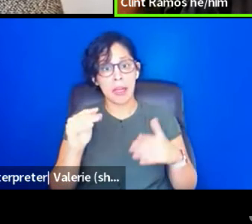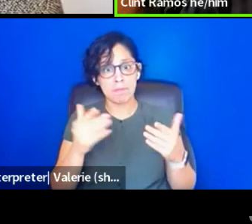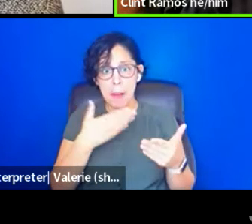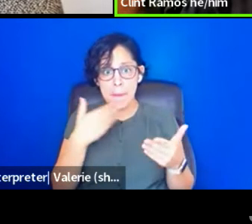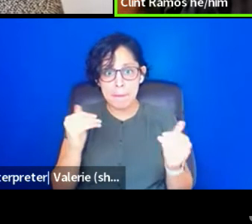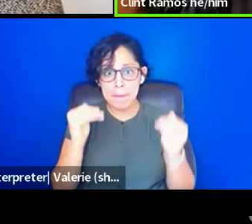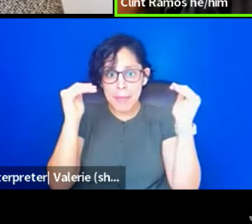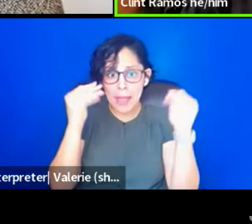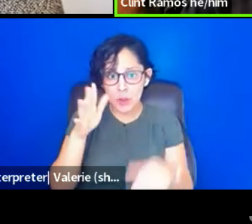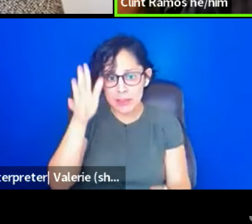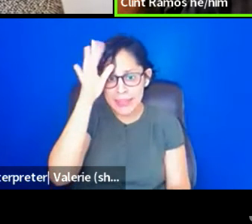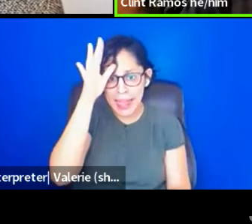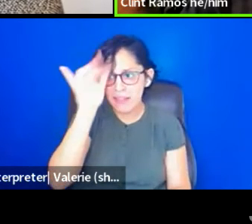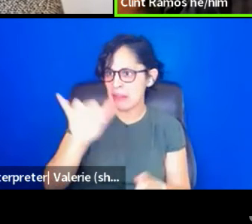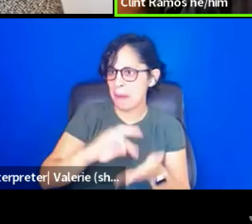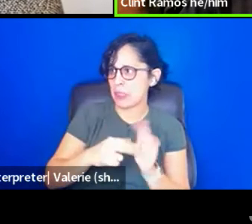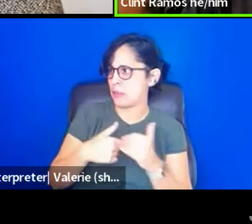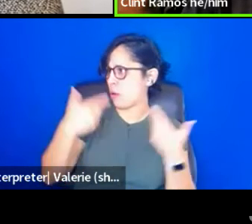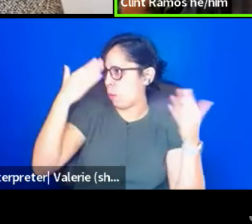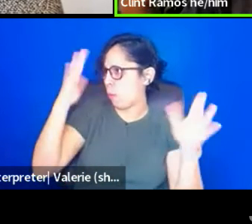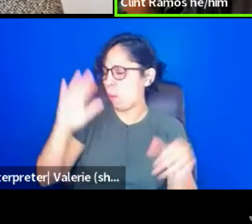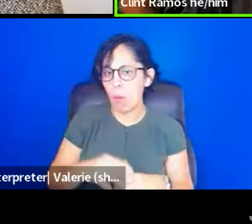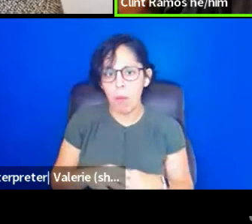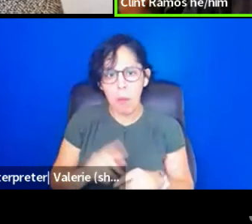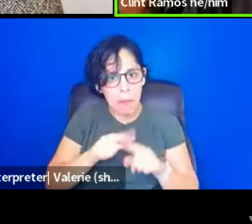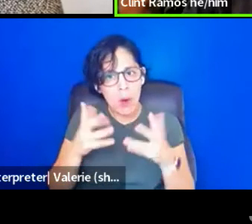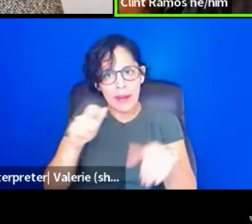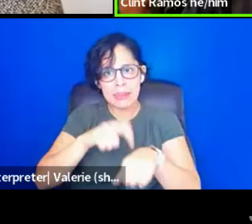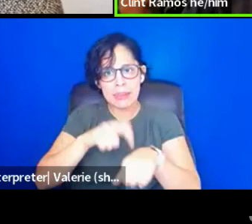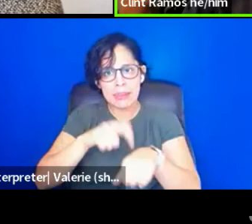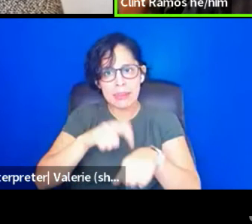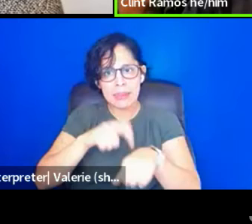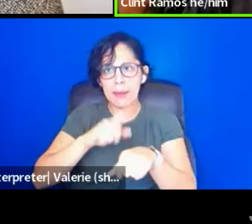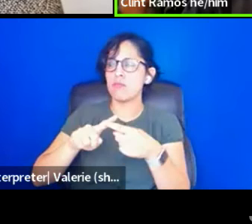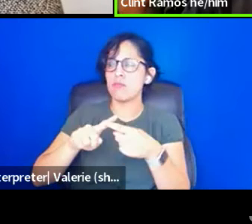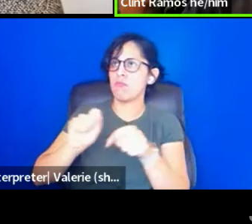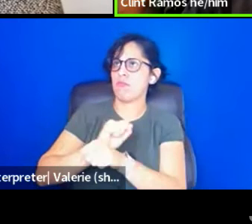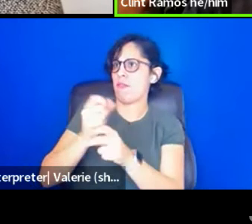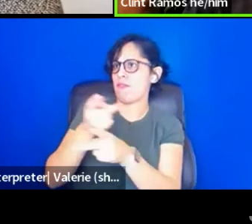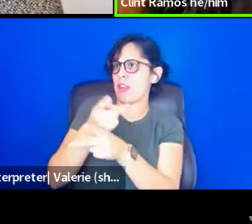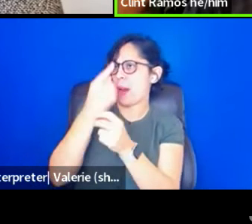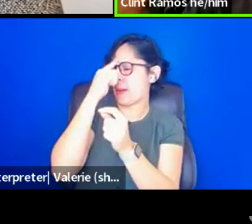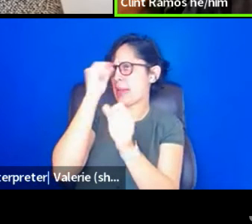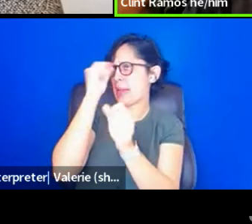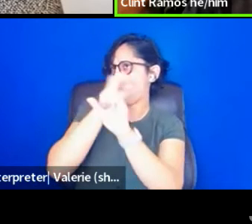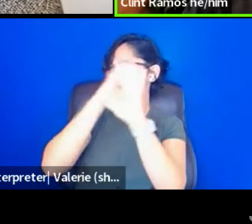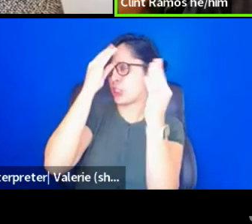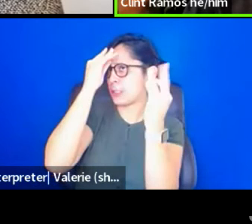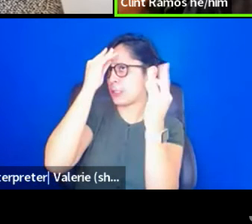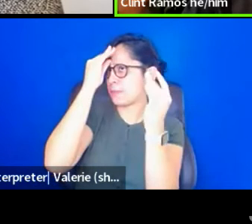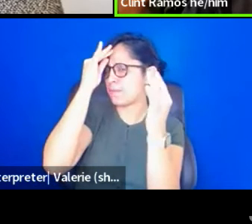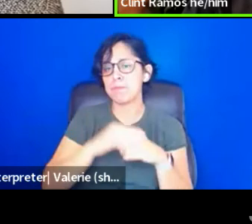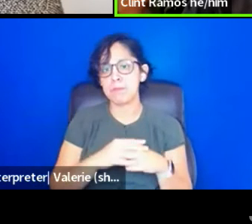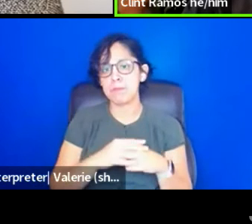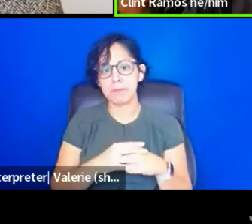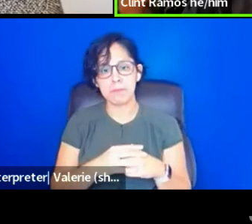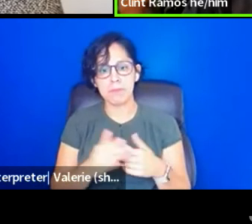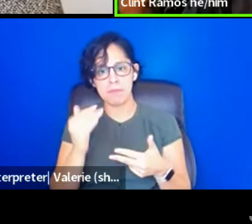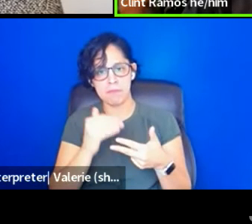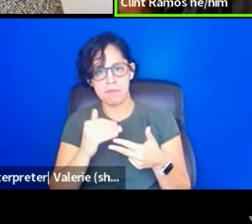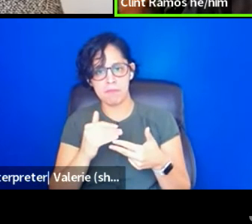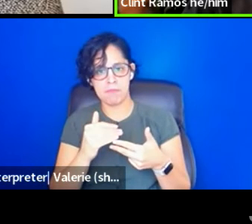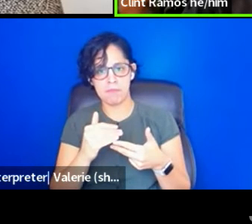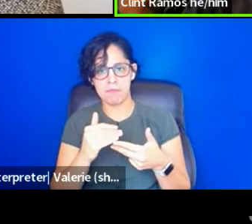what that is. You know, uh, I, I want to imagine, you know, functioning and being, uh,